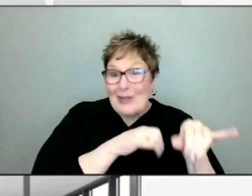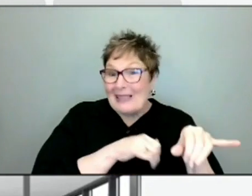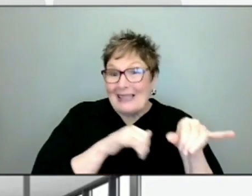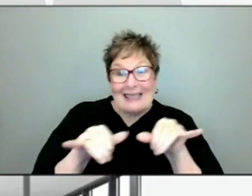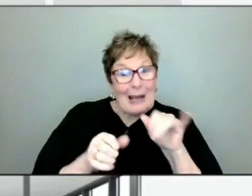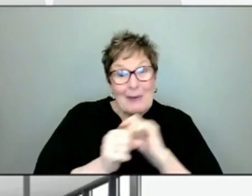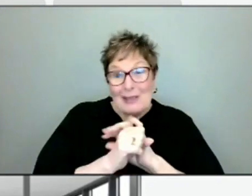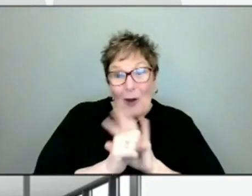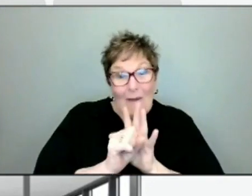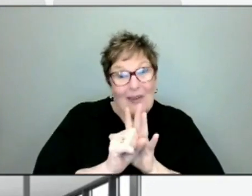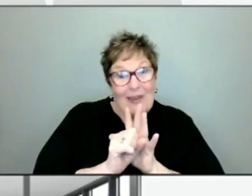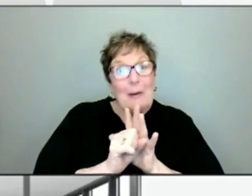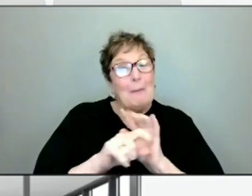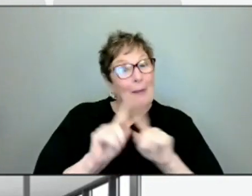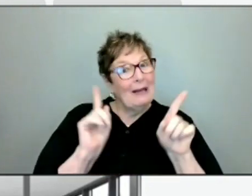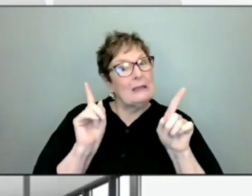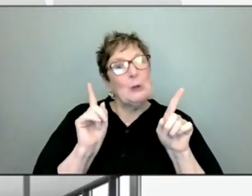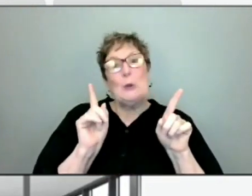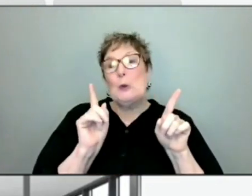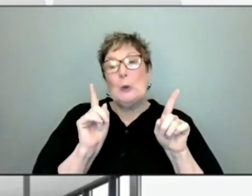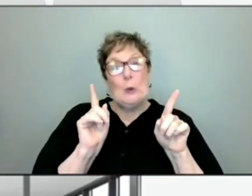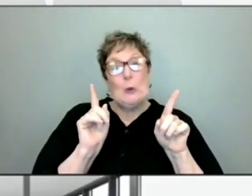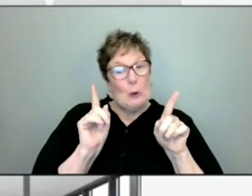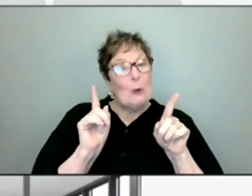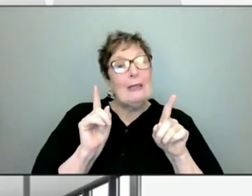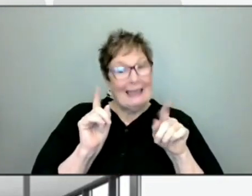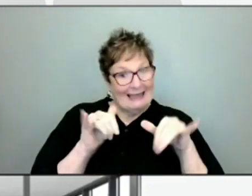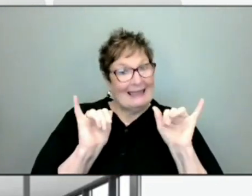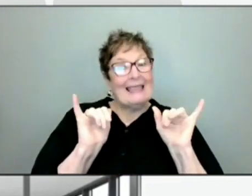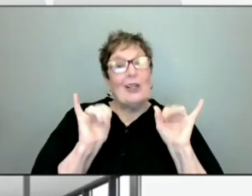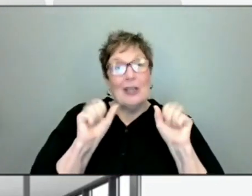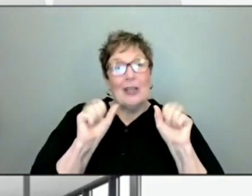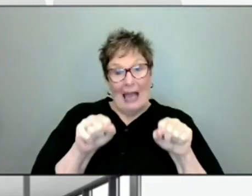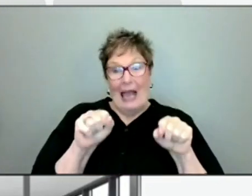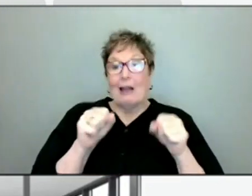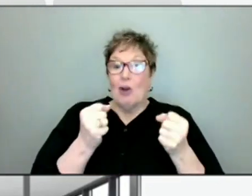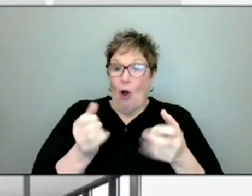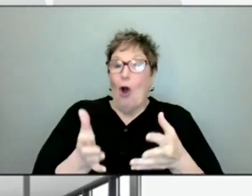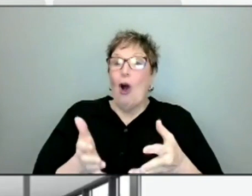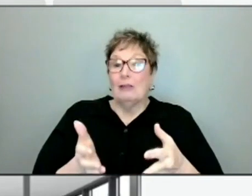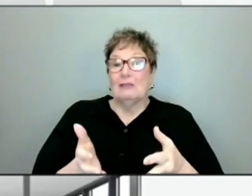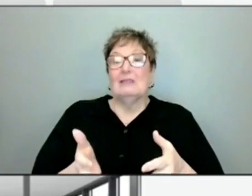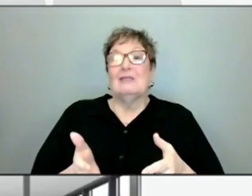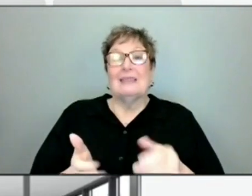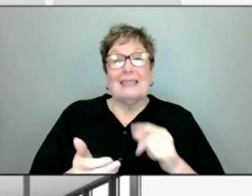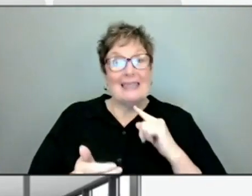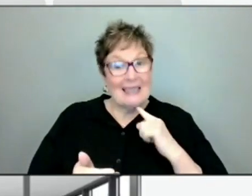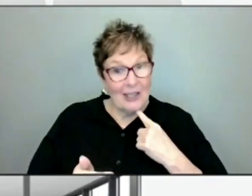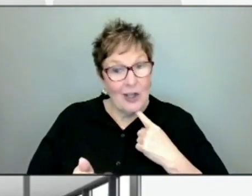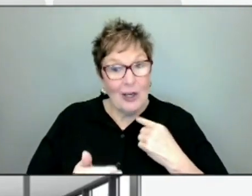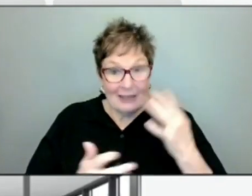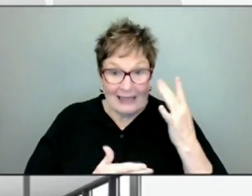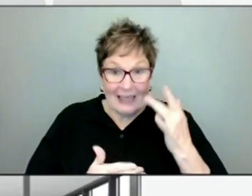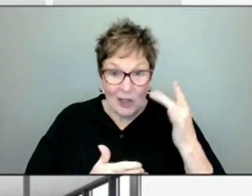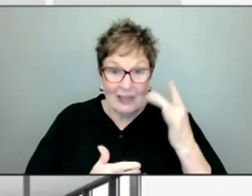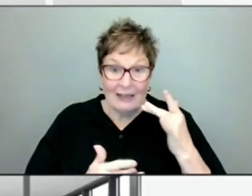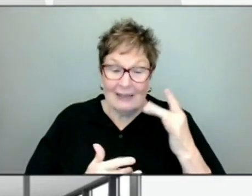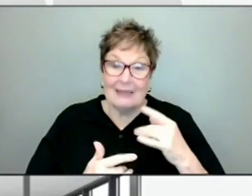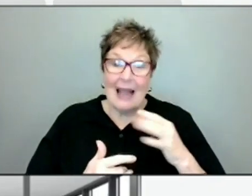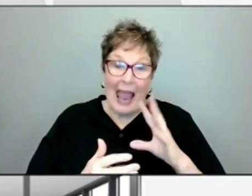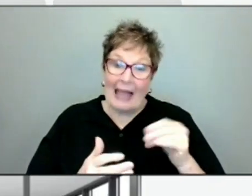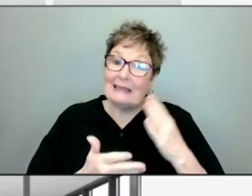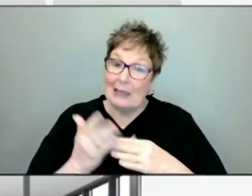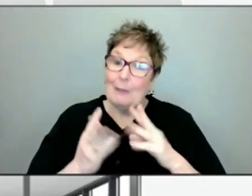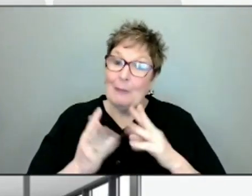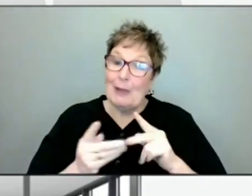COVID has been. But it's still a virus that can cause severe illness in some people and death in